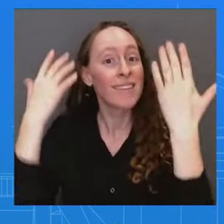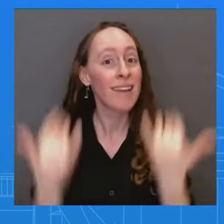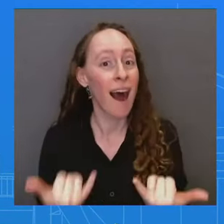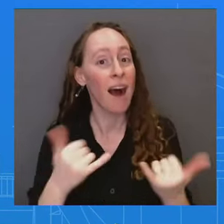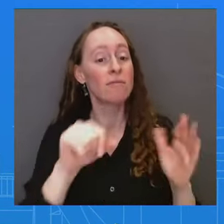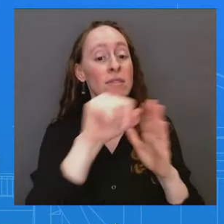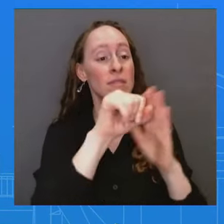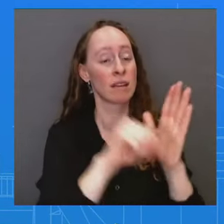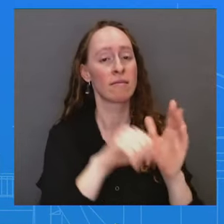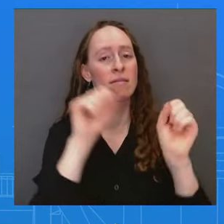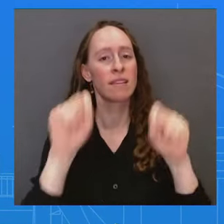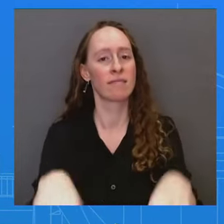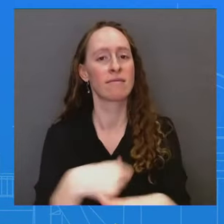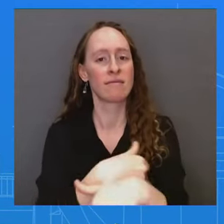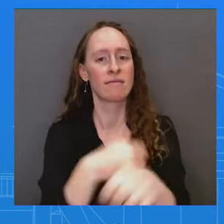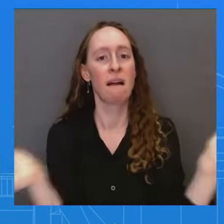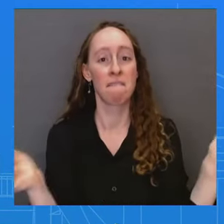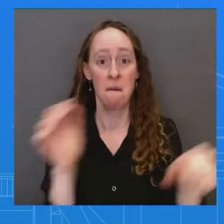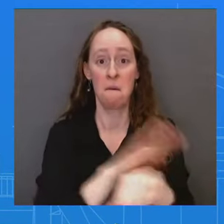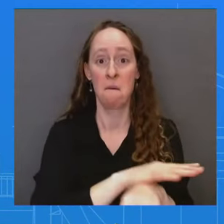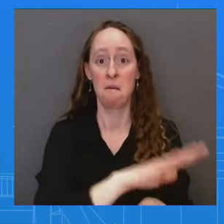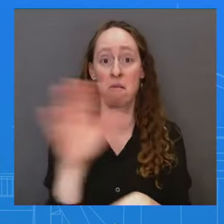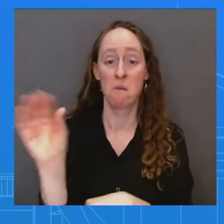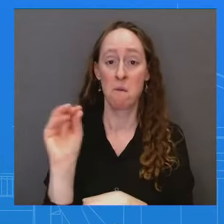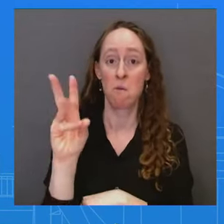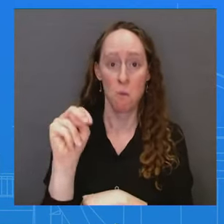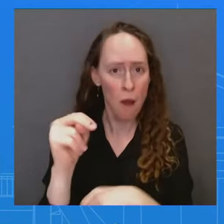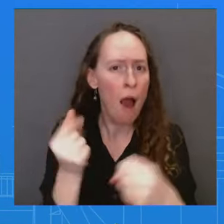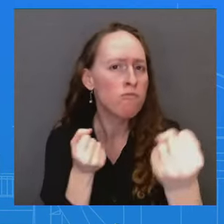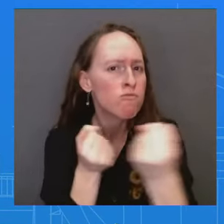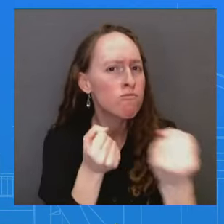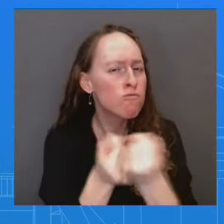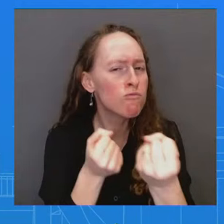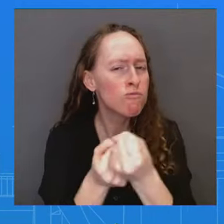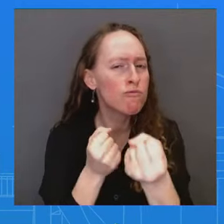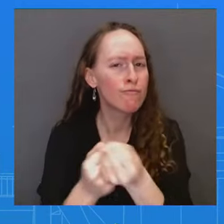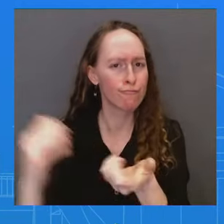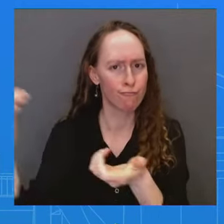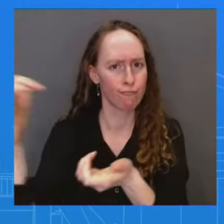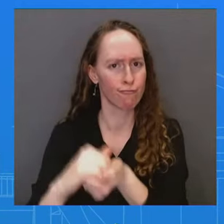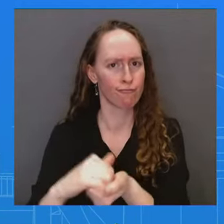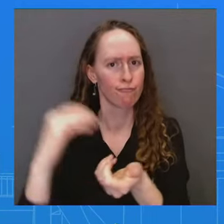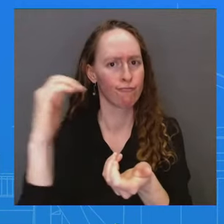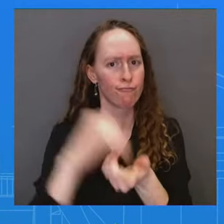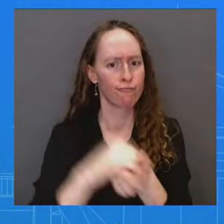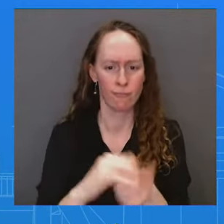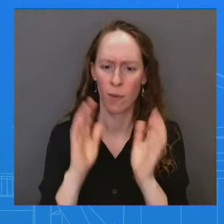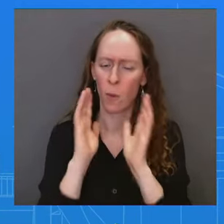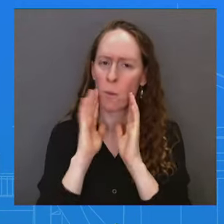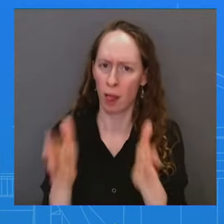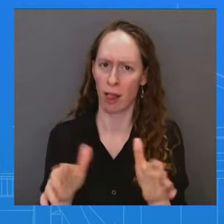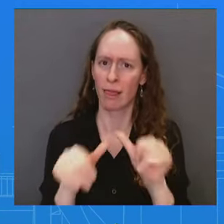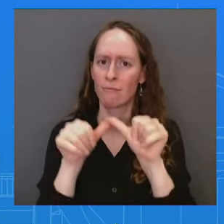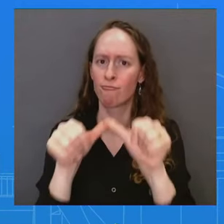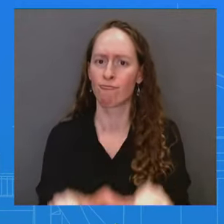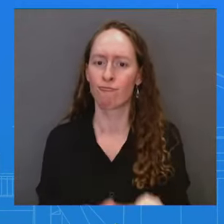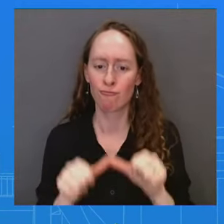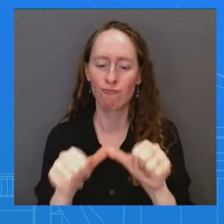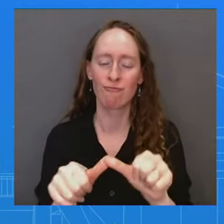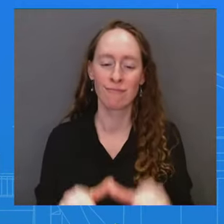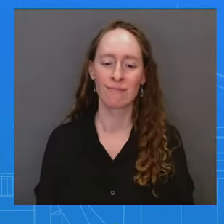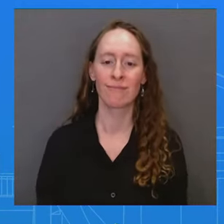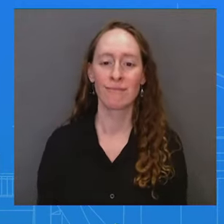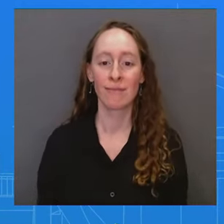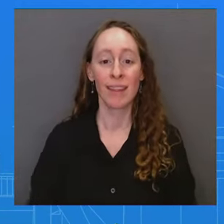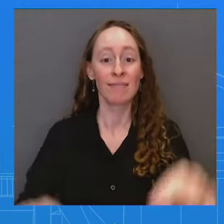And so we're going to continue to work hand in hand, to prevent gun violence in those communities that you just laid out what we're seeing. All right, everybody. Thank you so